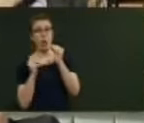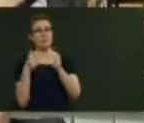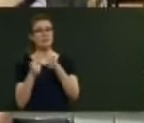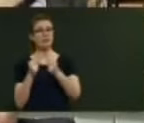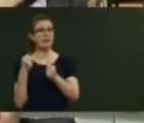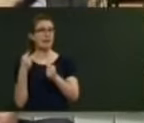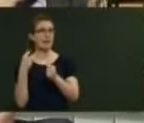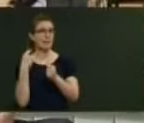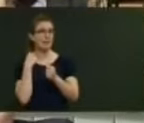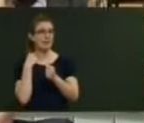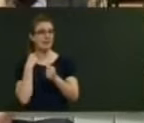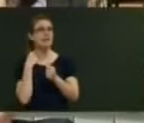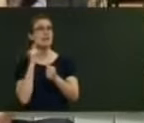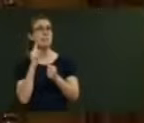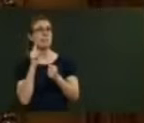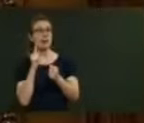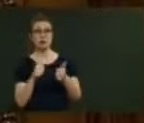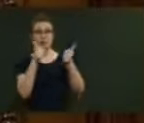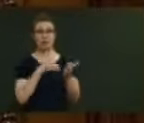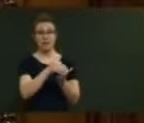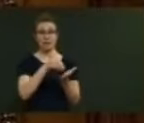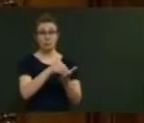growing that further with investments such as this.